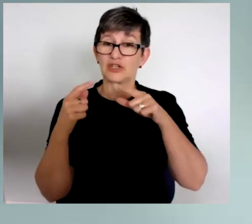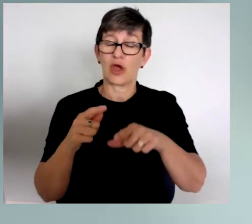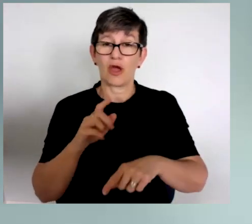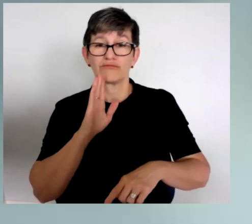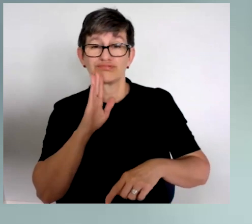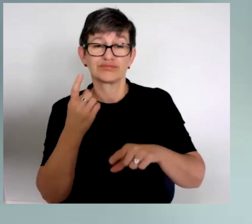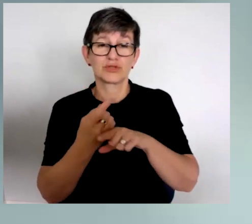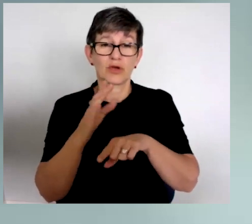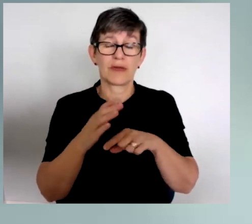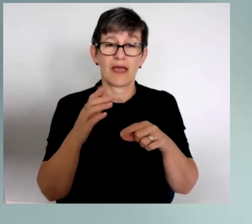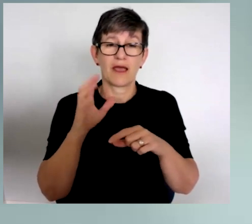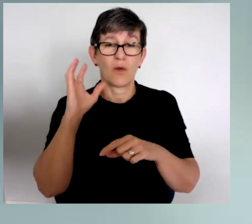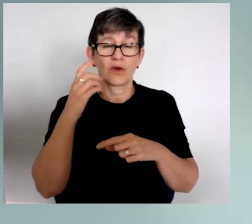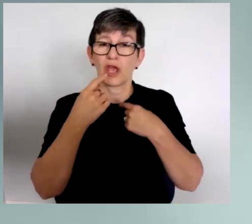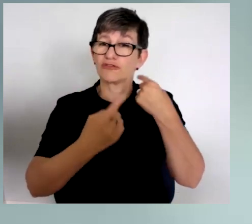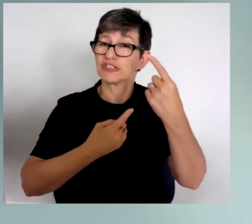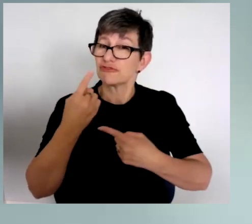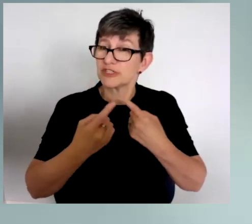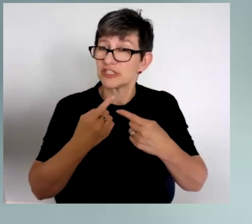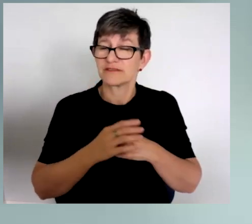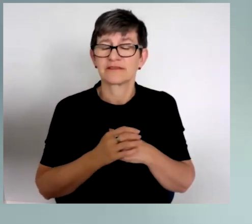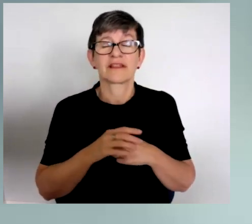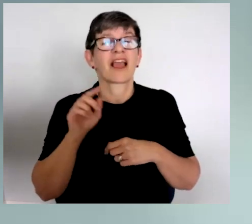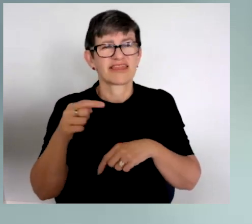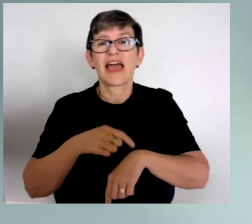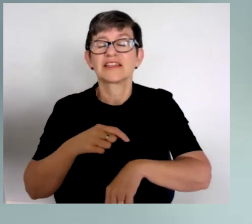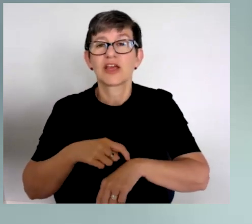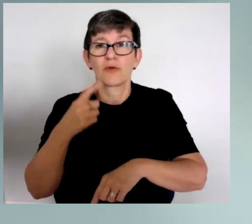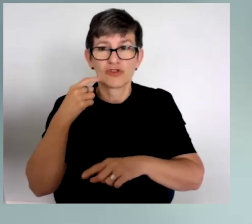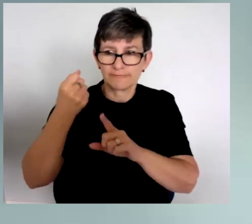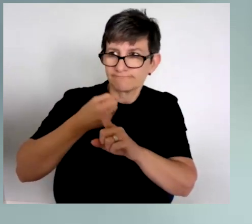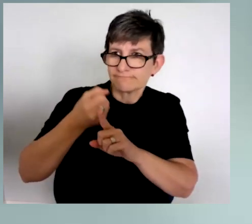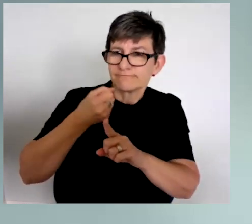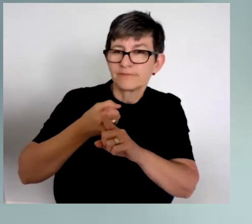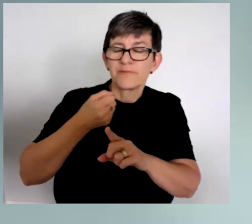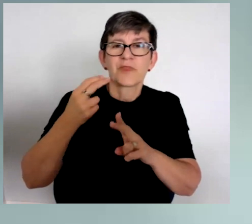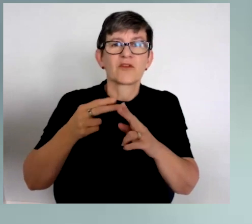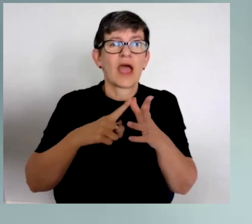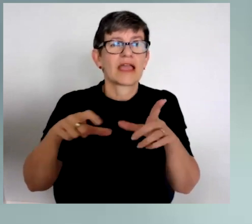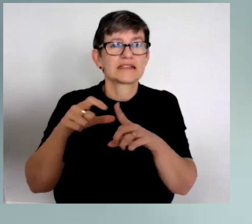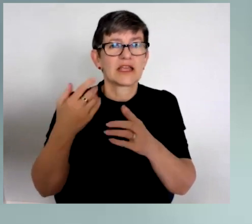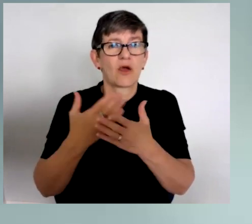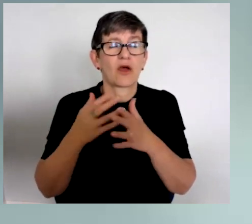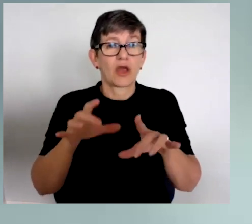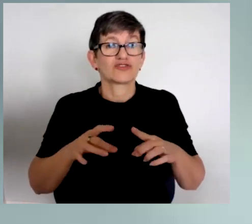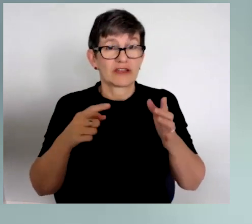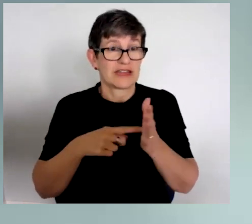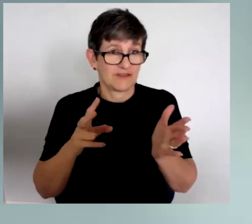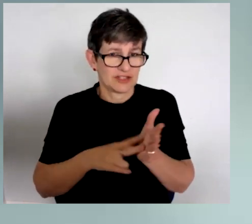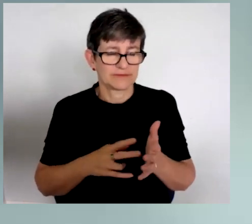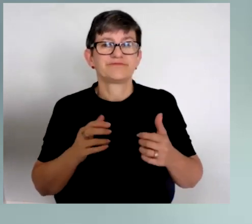audio description. It was during the time when we were trying to get audio description on Australian television. And